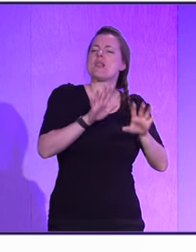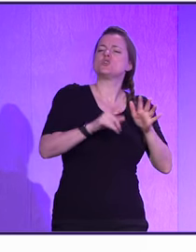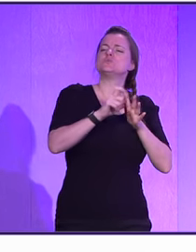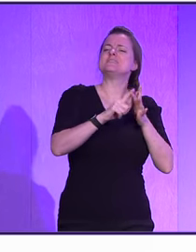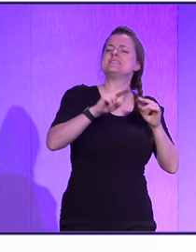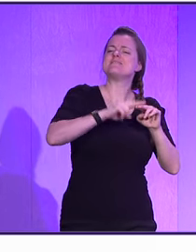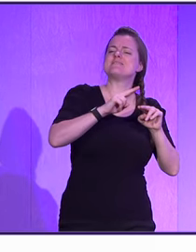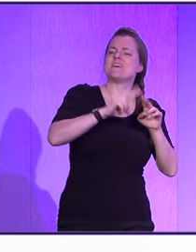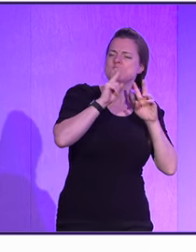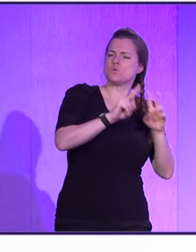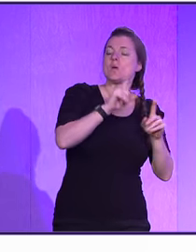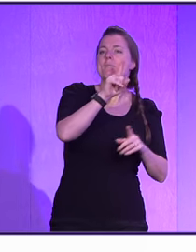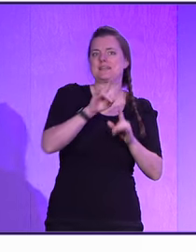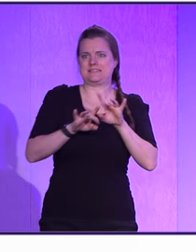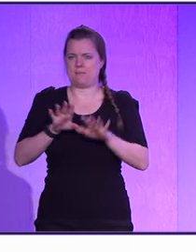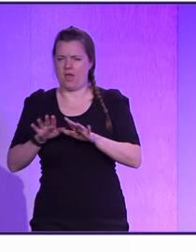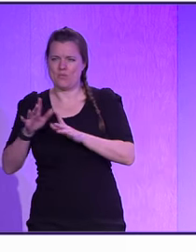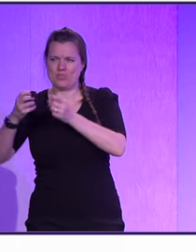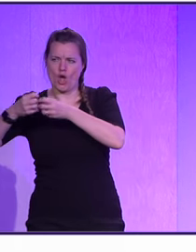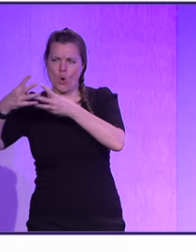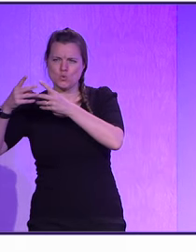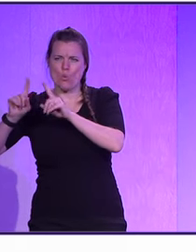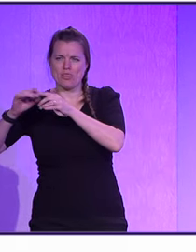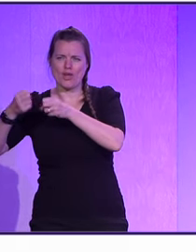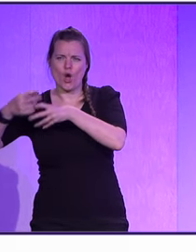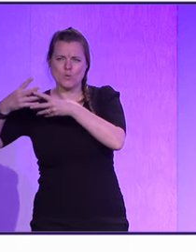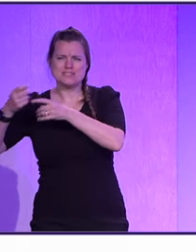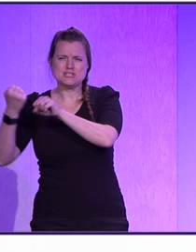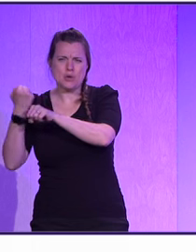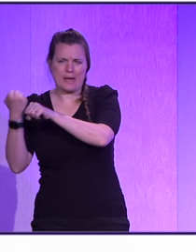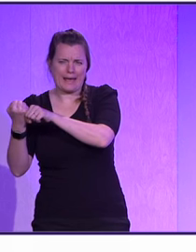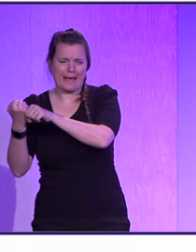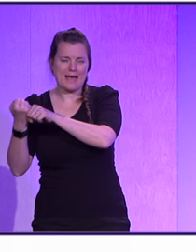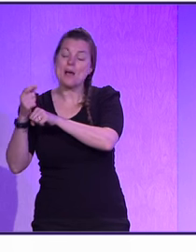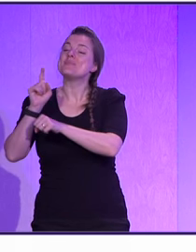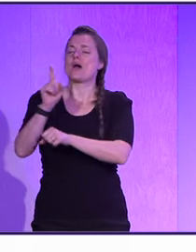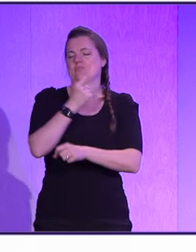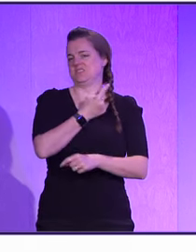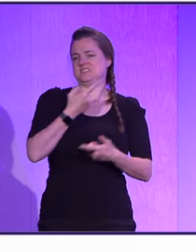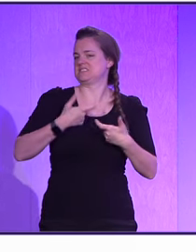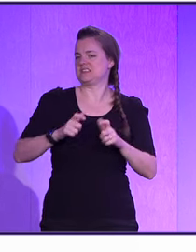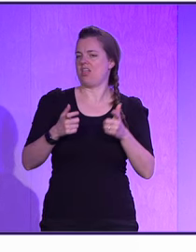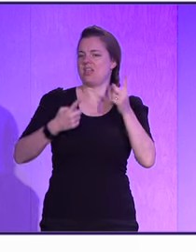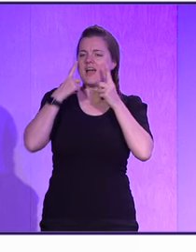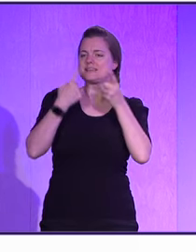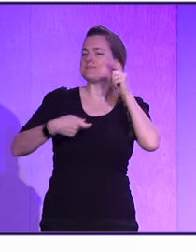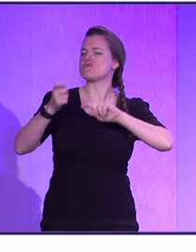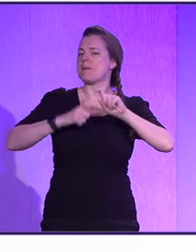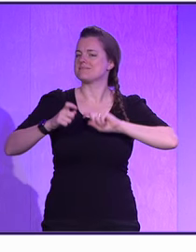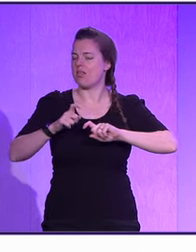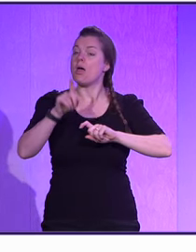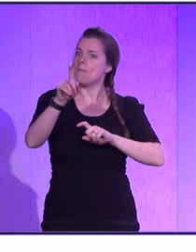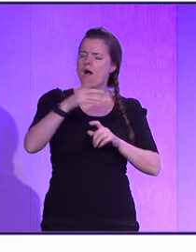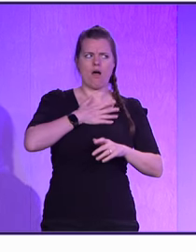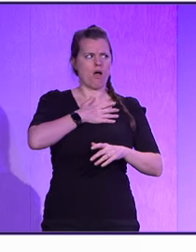to the diff views, but here on what your code is doing and giving more oversight. So, again, this is still experimental, but I like how